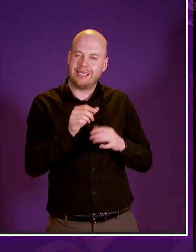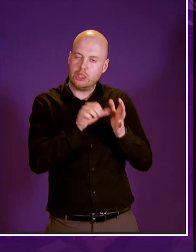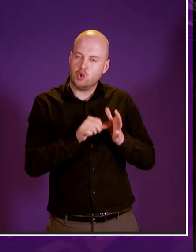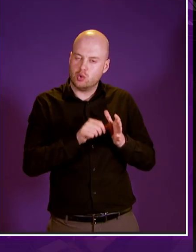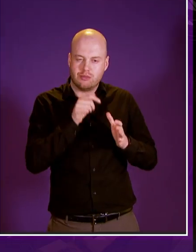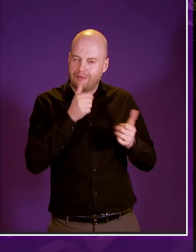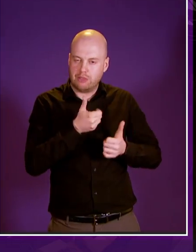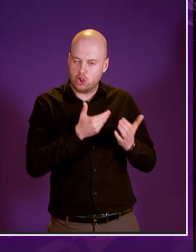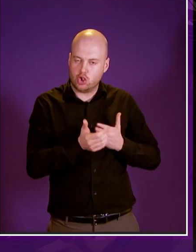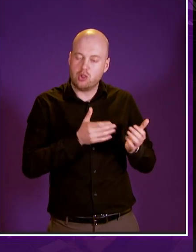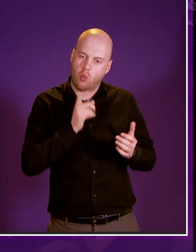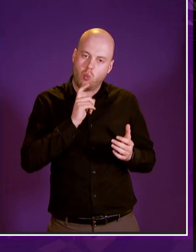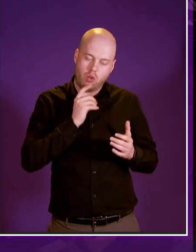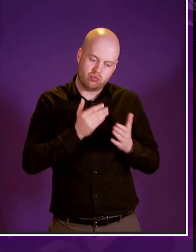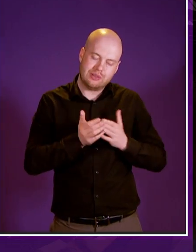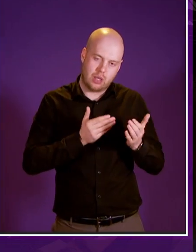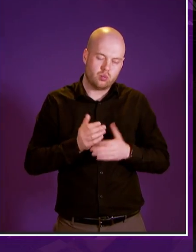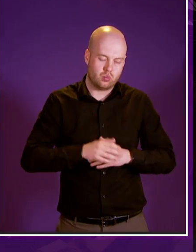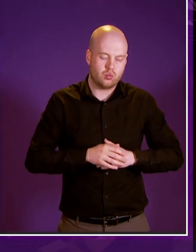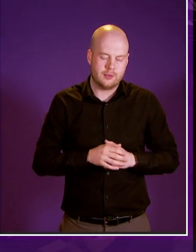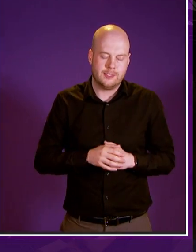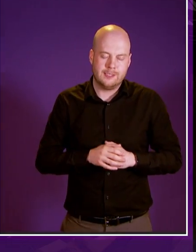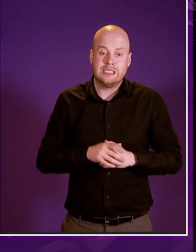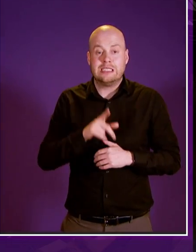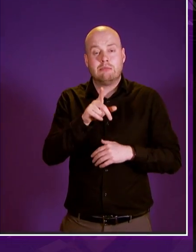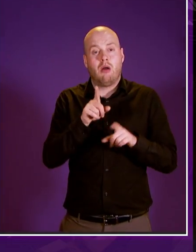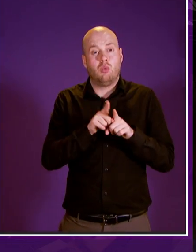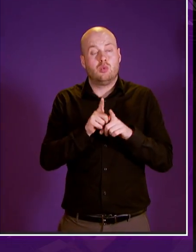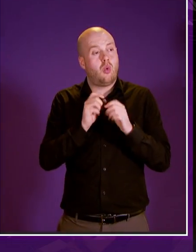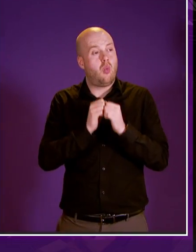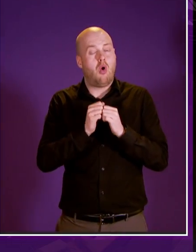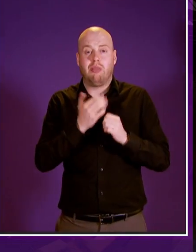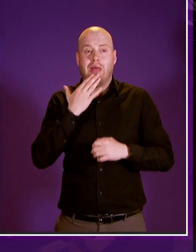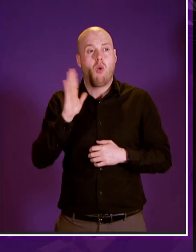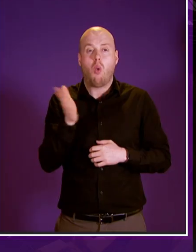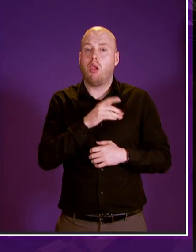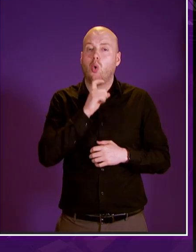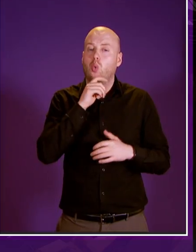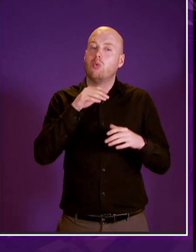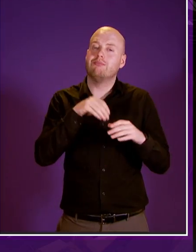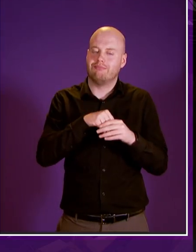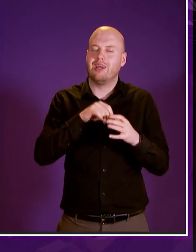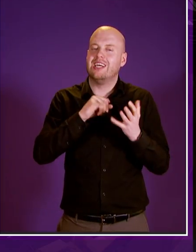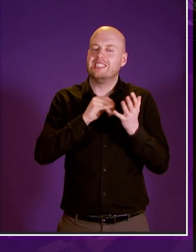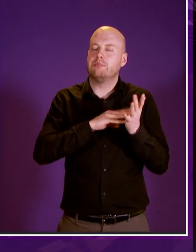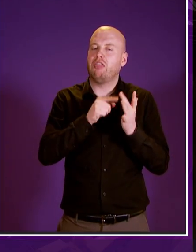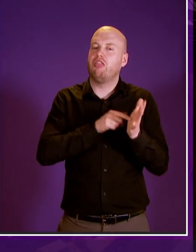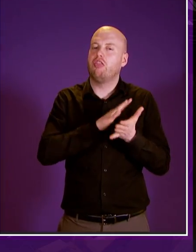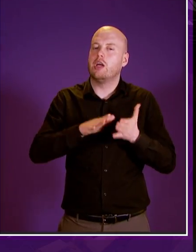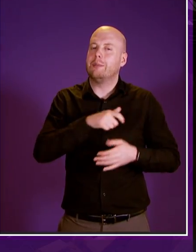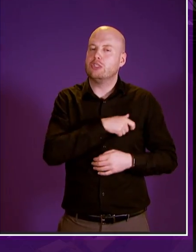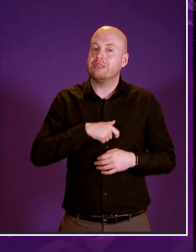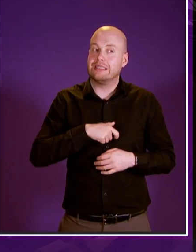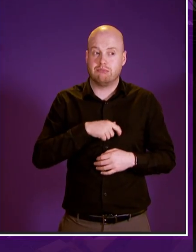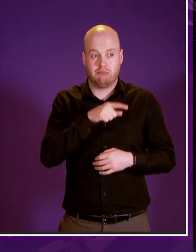but it's also worth thanking all those in the smith commission and round about that who argue for more powers to be